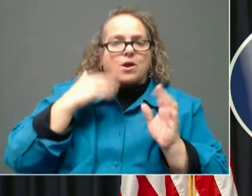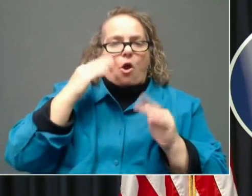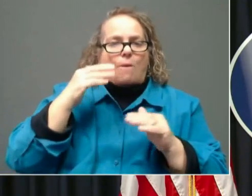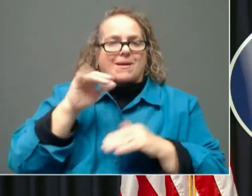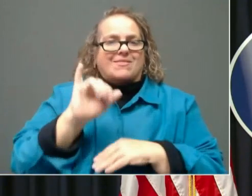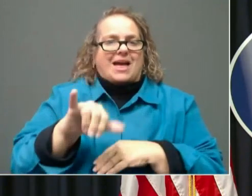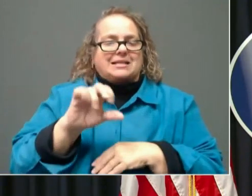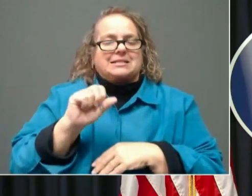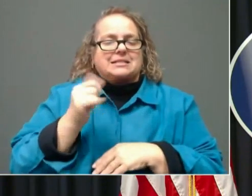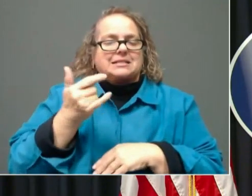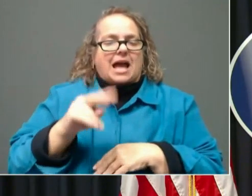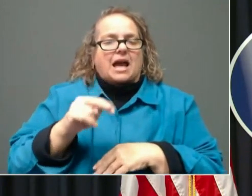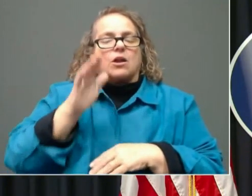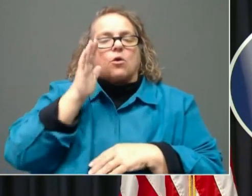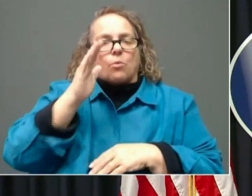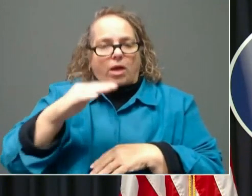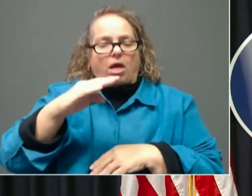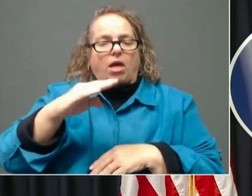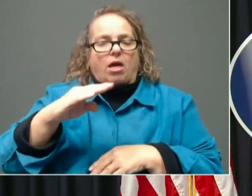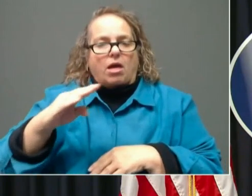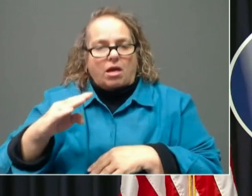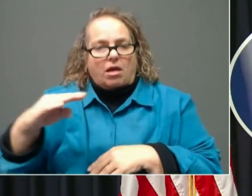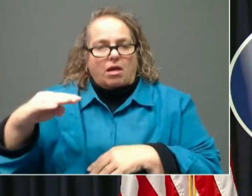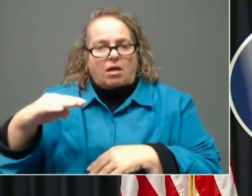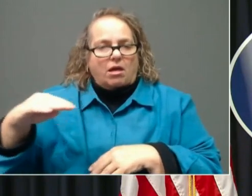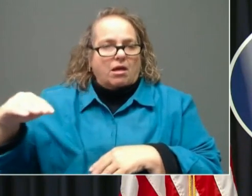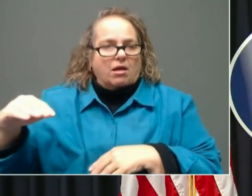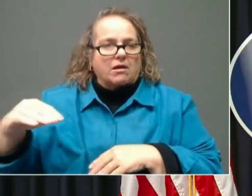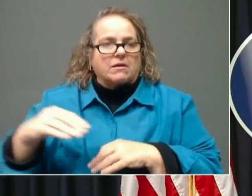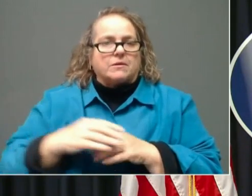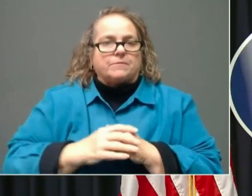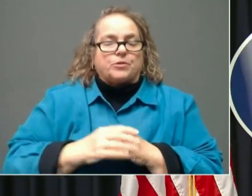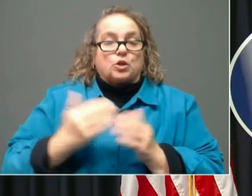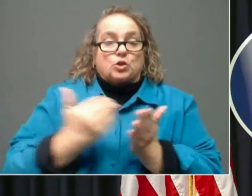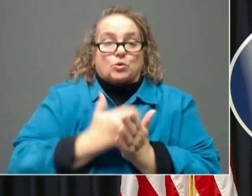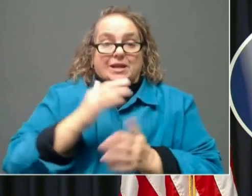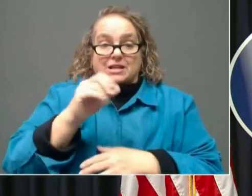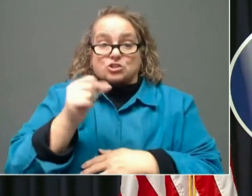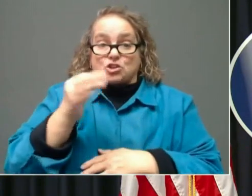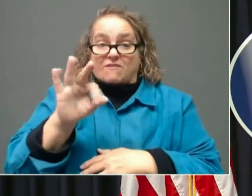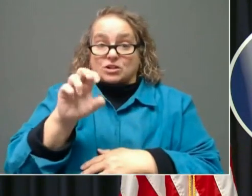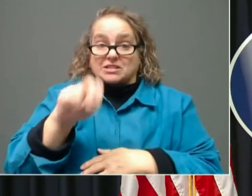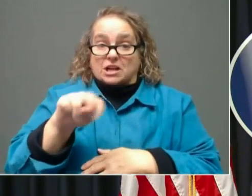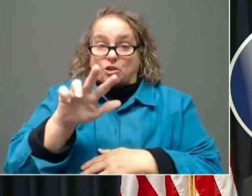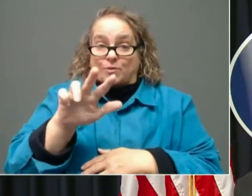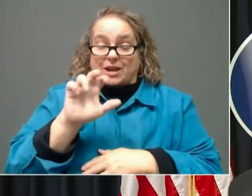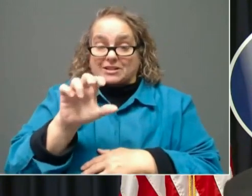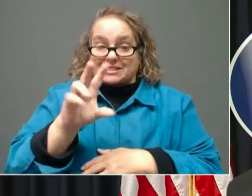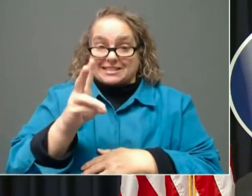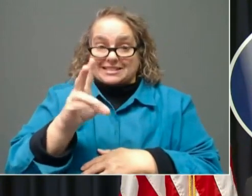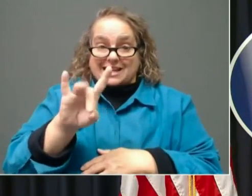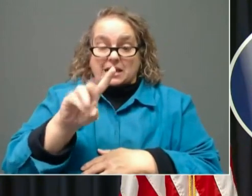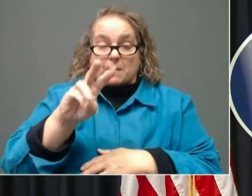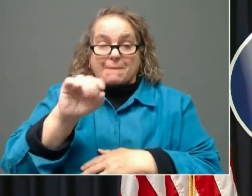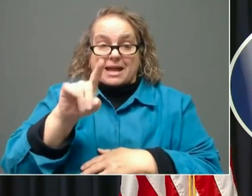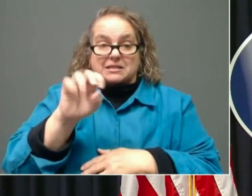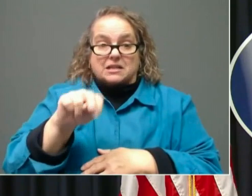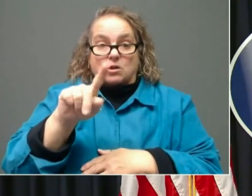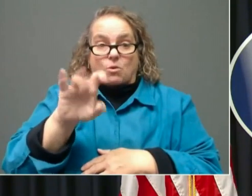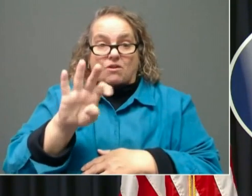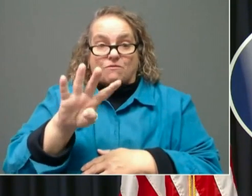leveling off. New cases by county Jefferson 368, Madison 142, Kenton